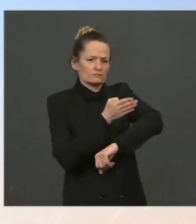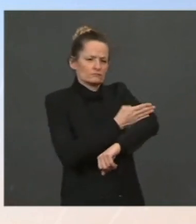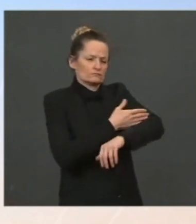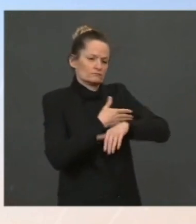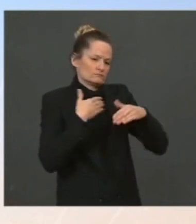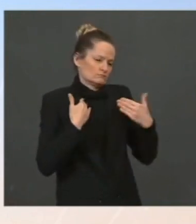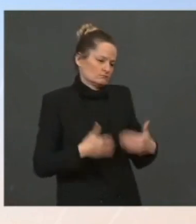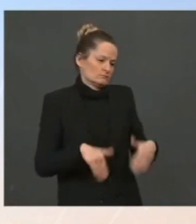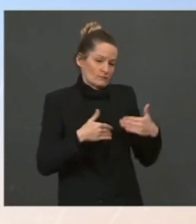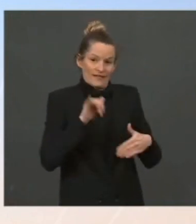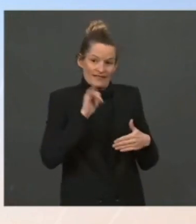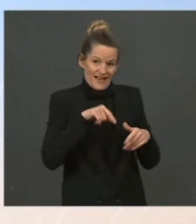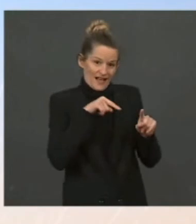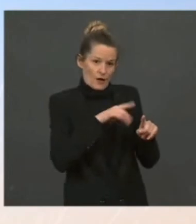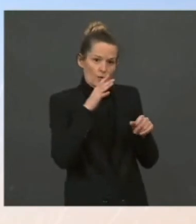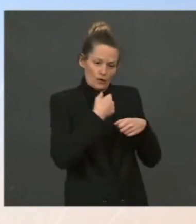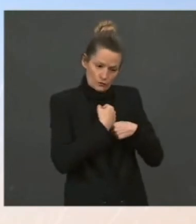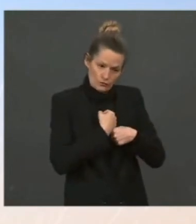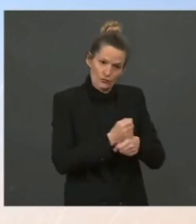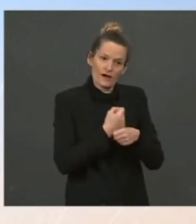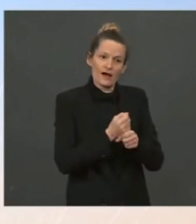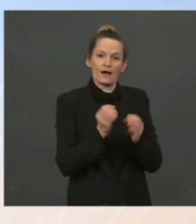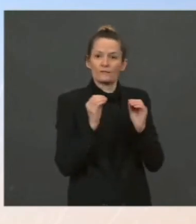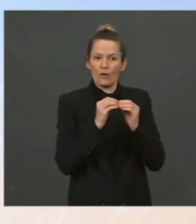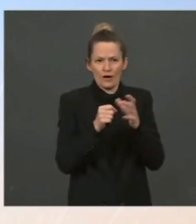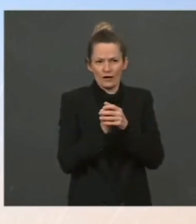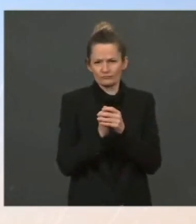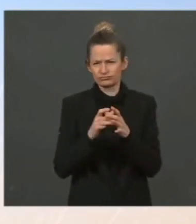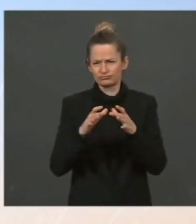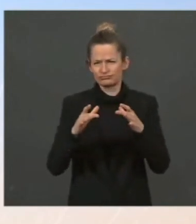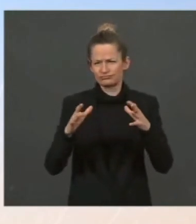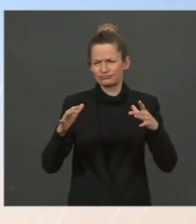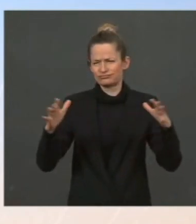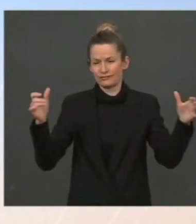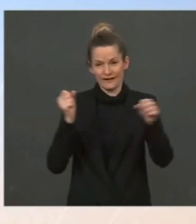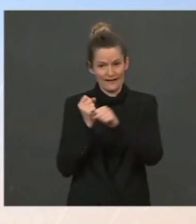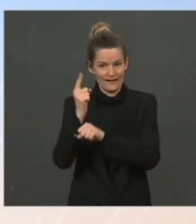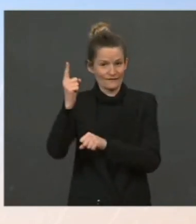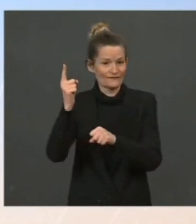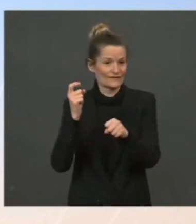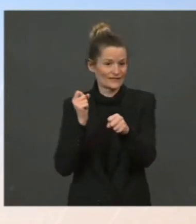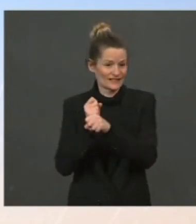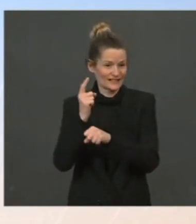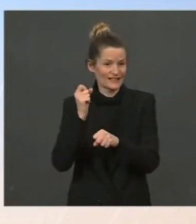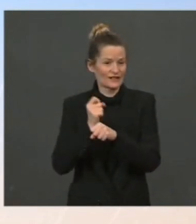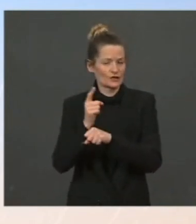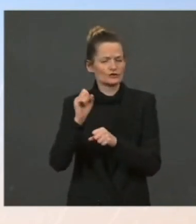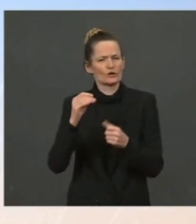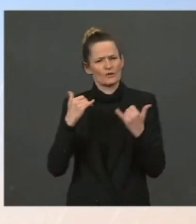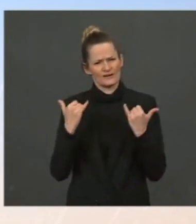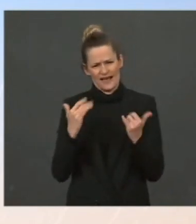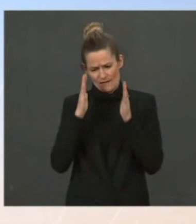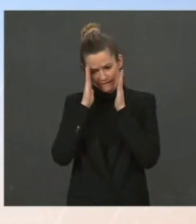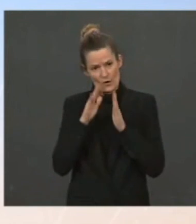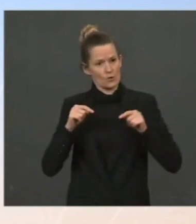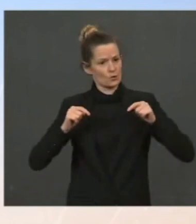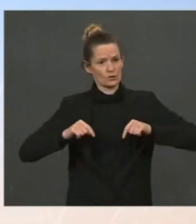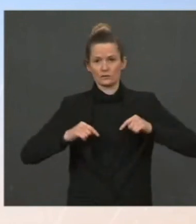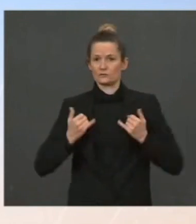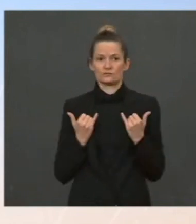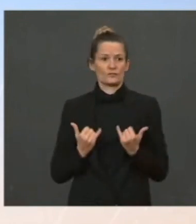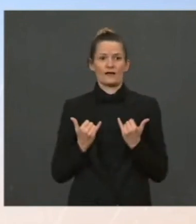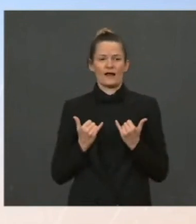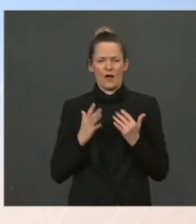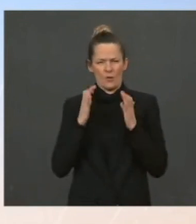laser focused on ensuring all of these benefits are realized as we aim to achieve the biggest thing that